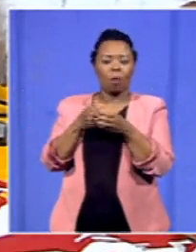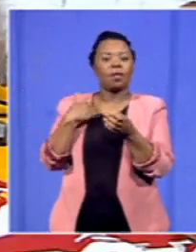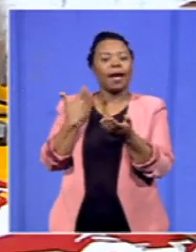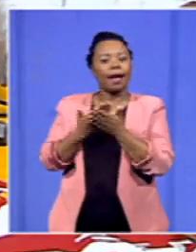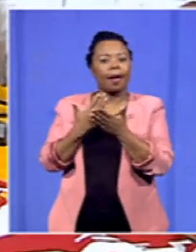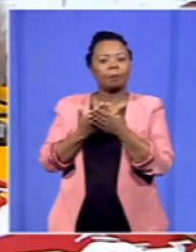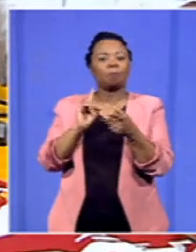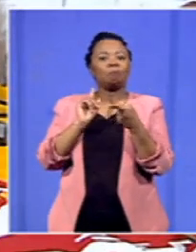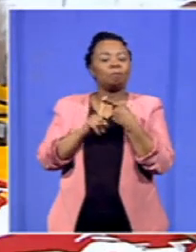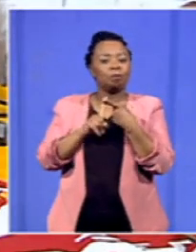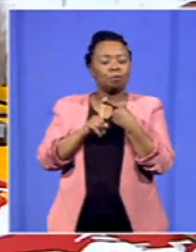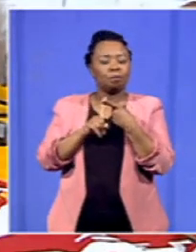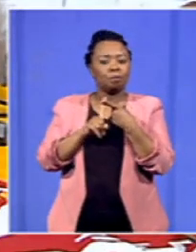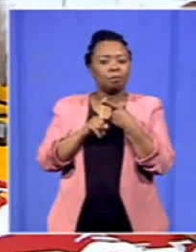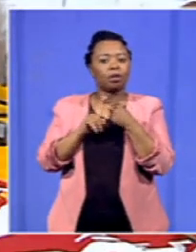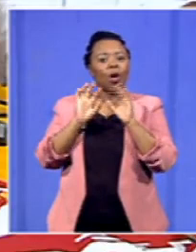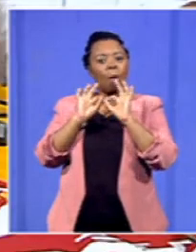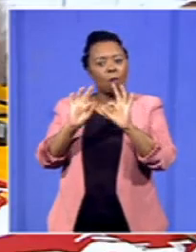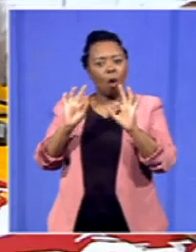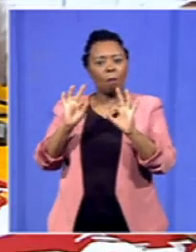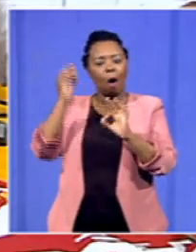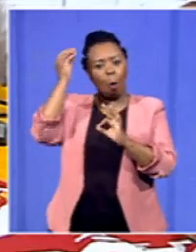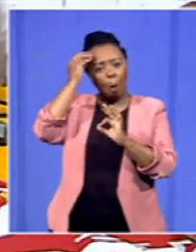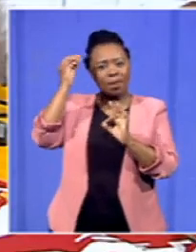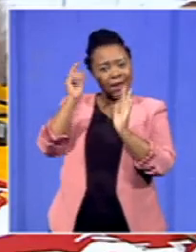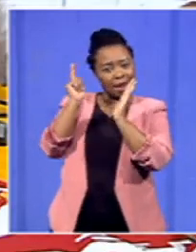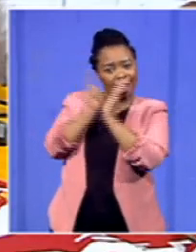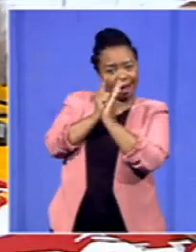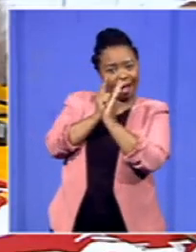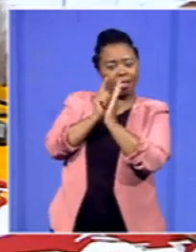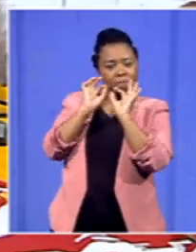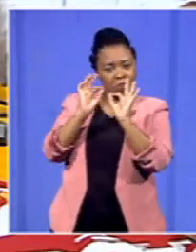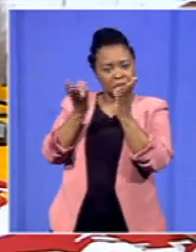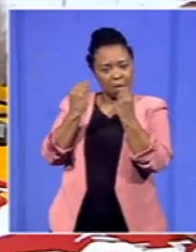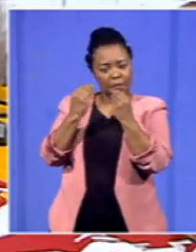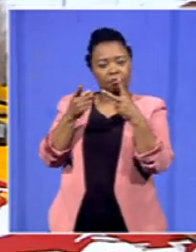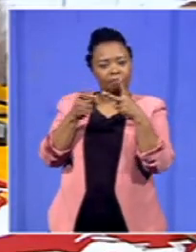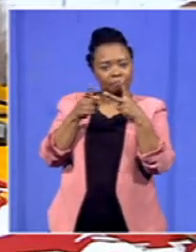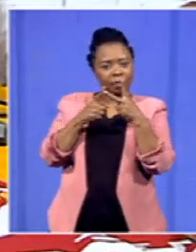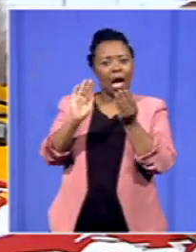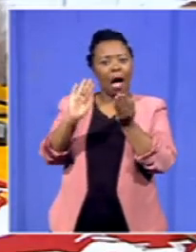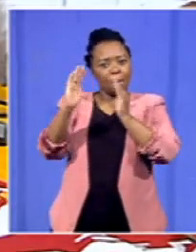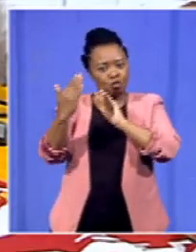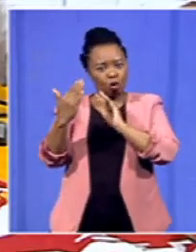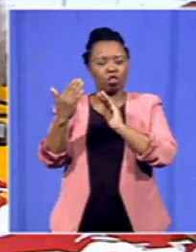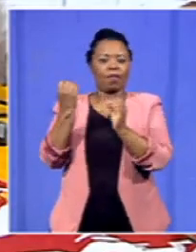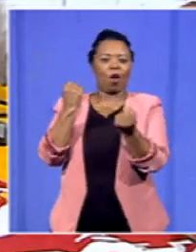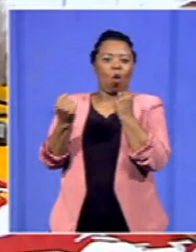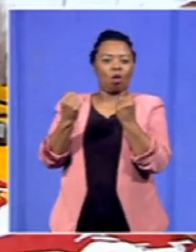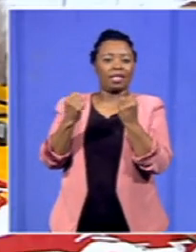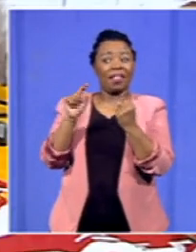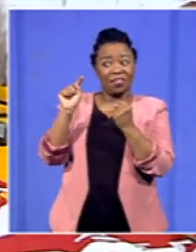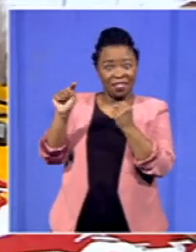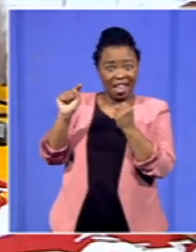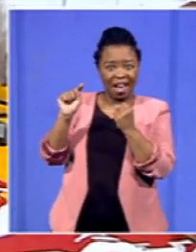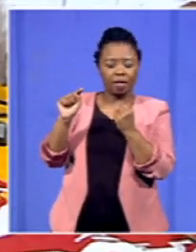get a proper legal opinion and also be able to approach the court so that action is underway